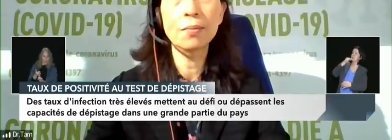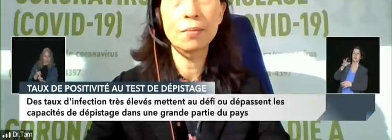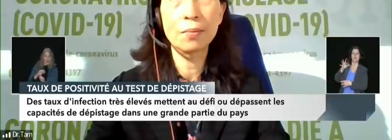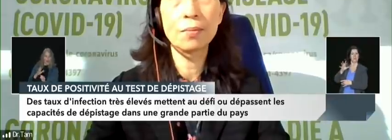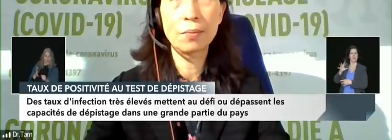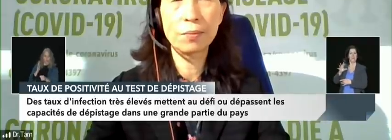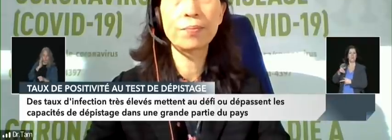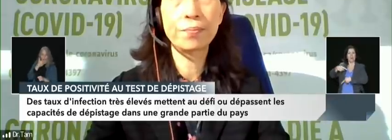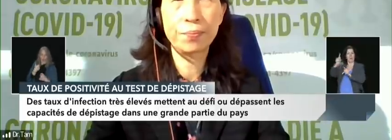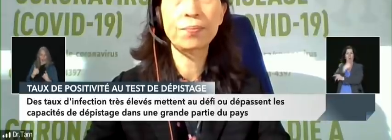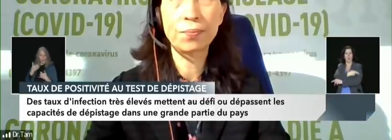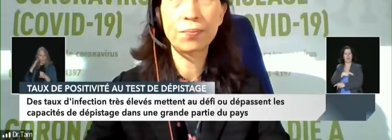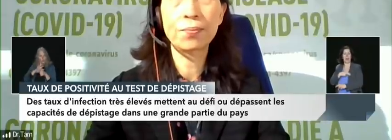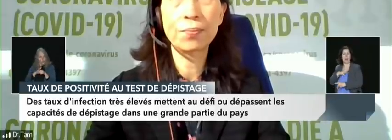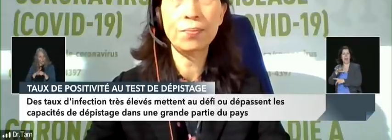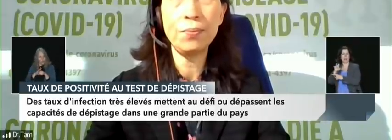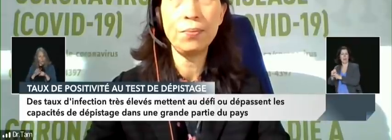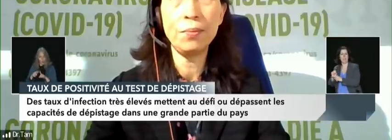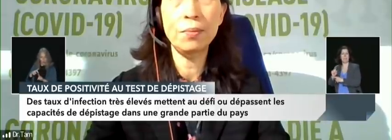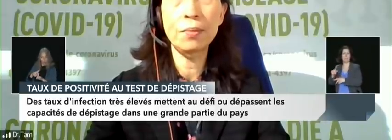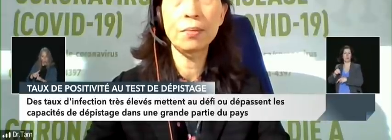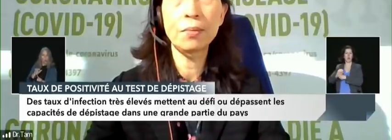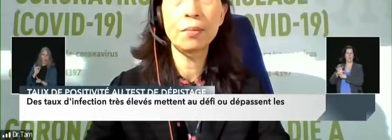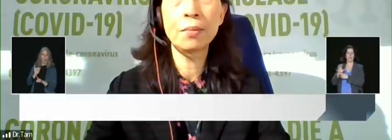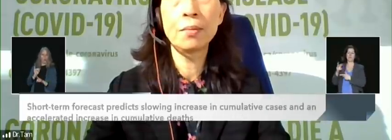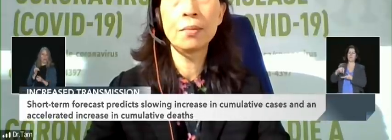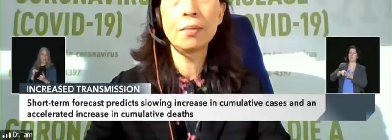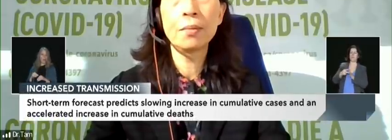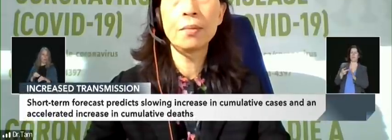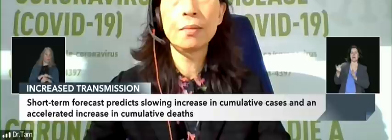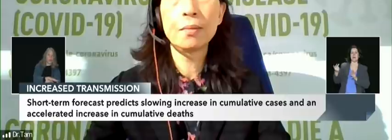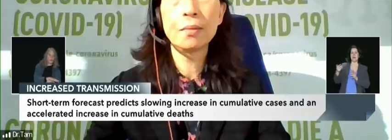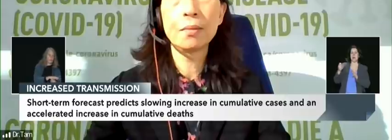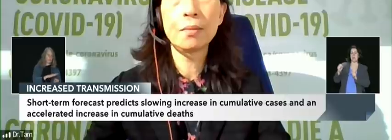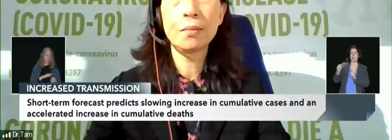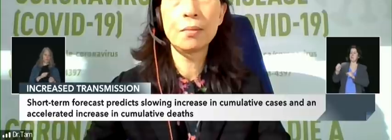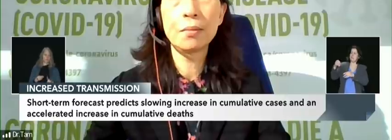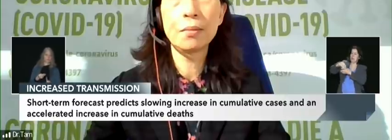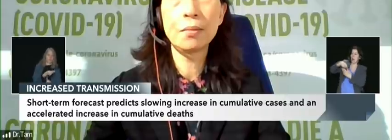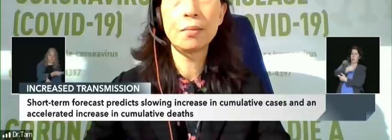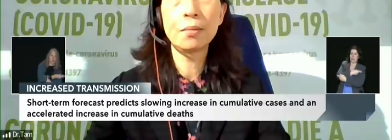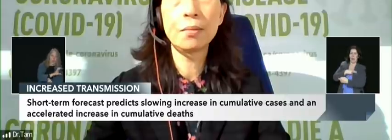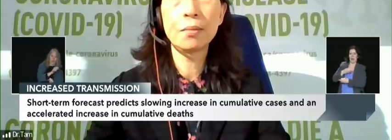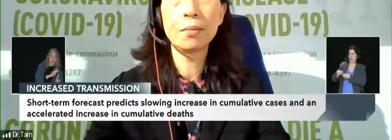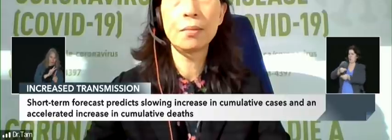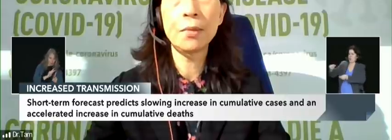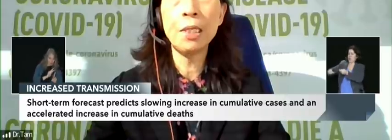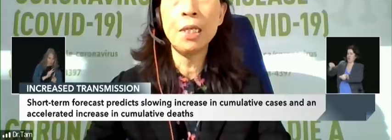really concerned about that is that something that you're seeing in the data something that you're particularly concerned about